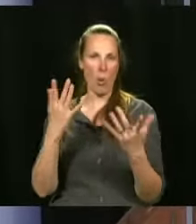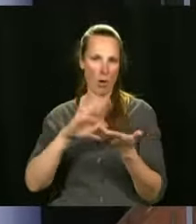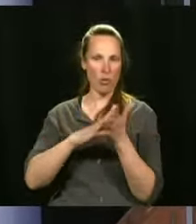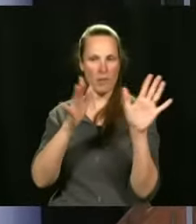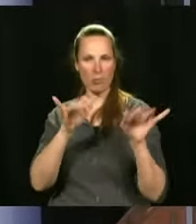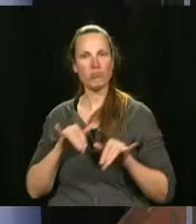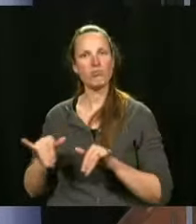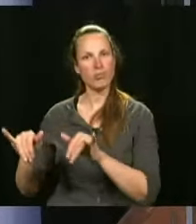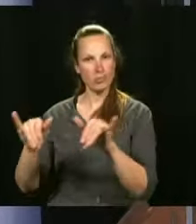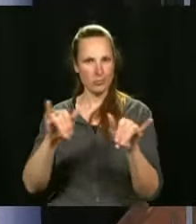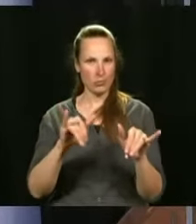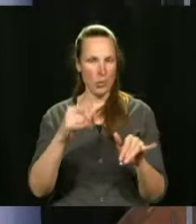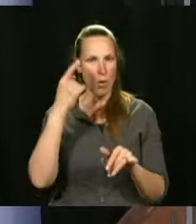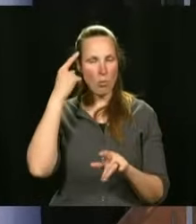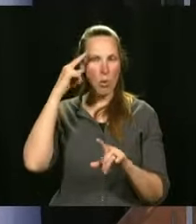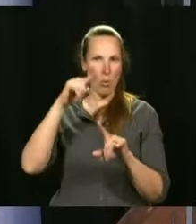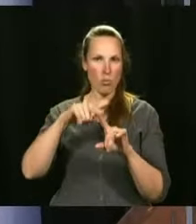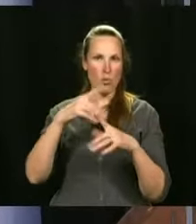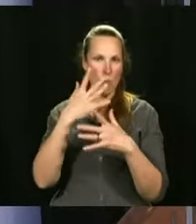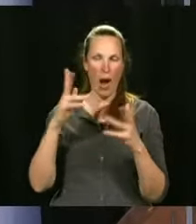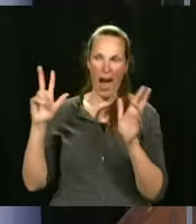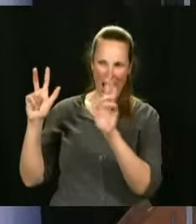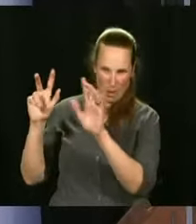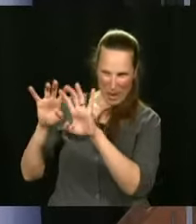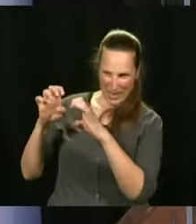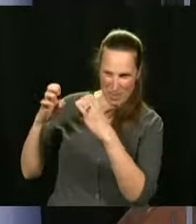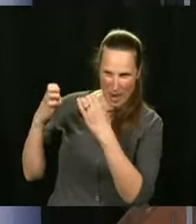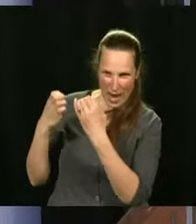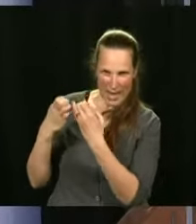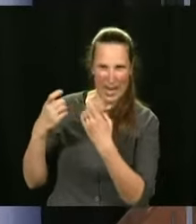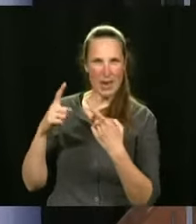with our you know our it teams and our